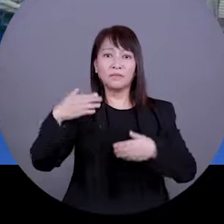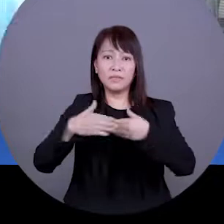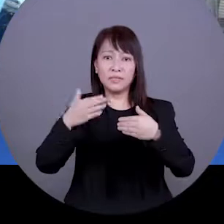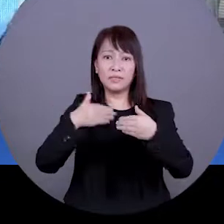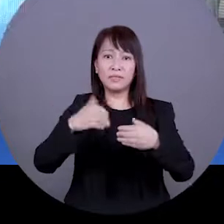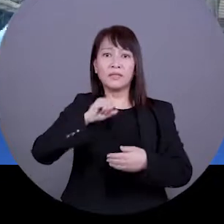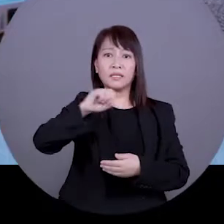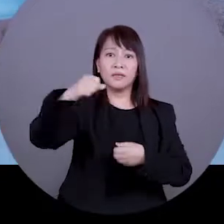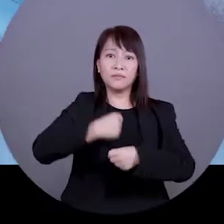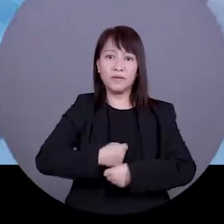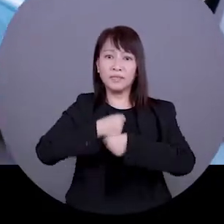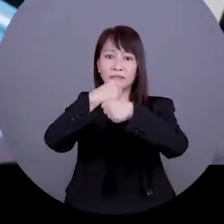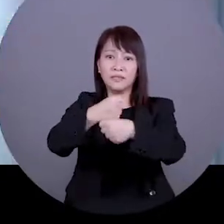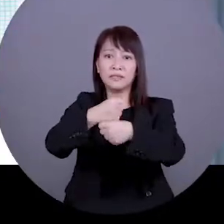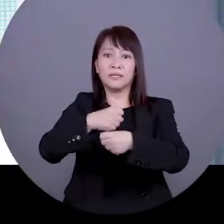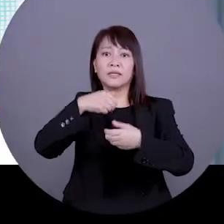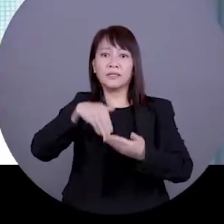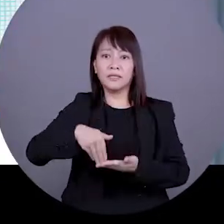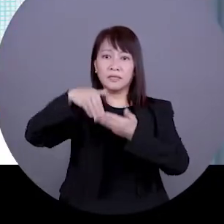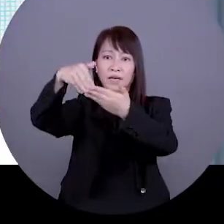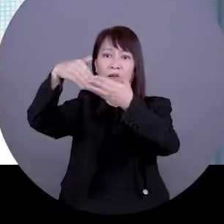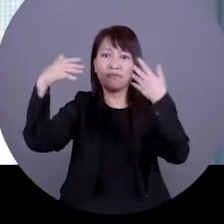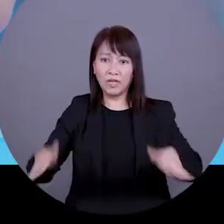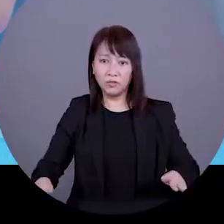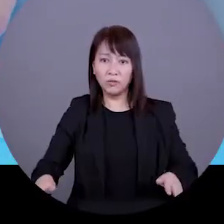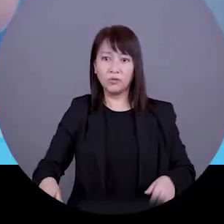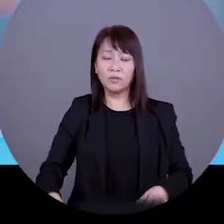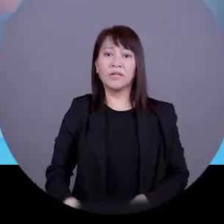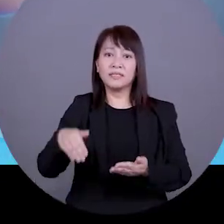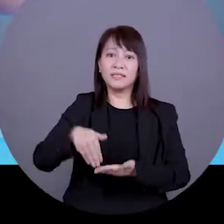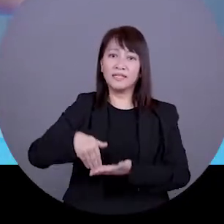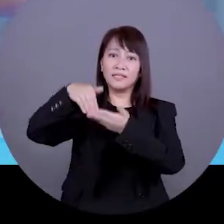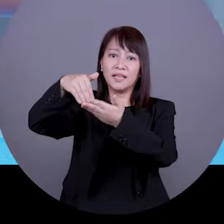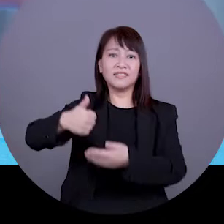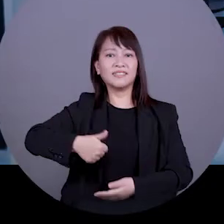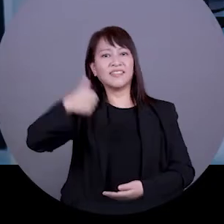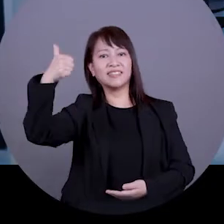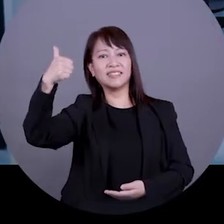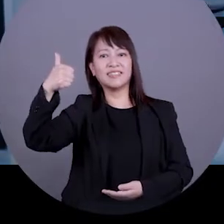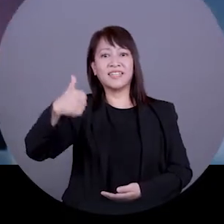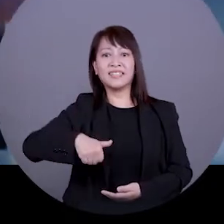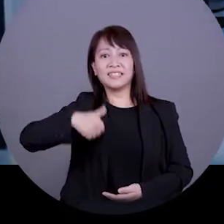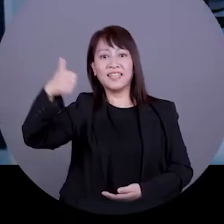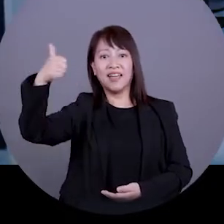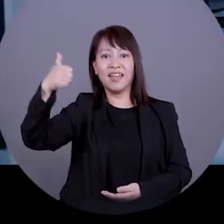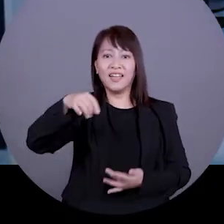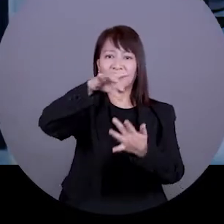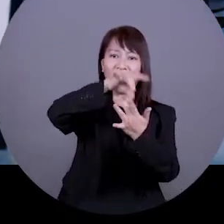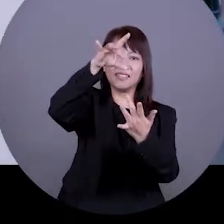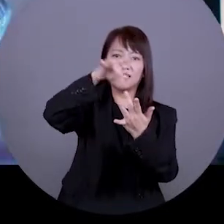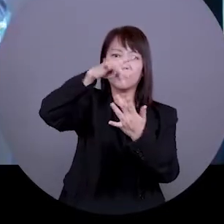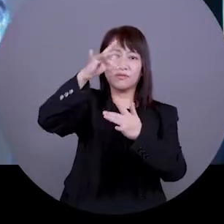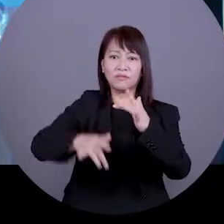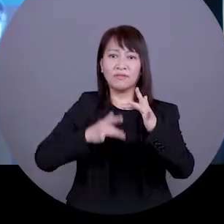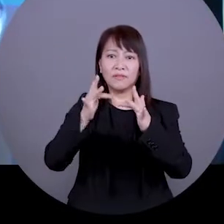After that, you will receive the electronic notification of application result through email. You can choose to pay online upon the approval of